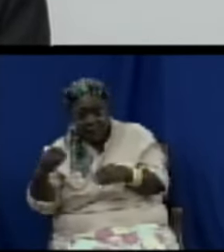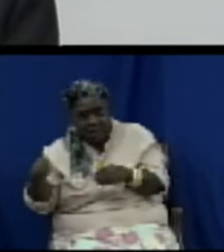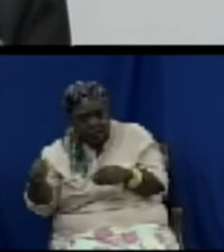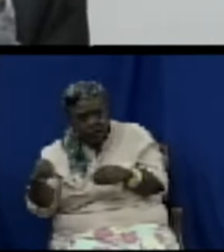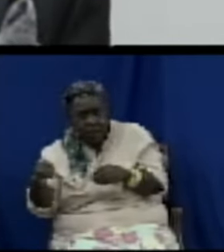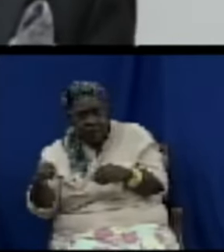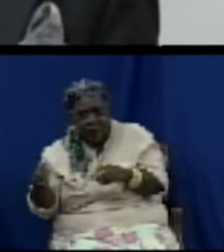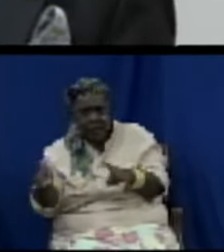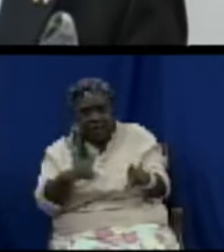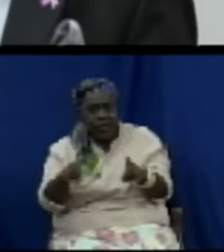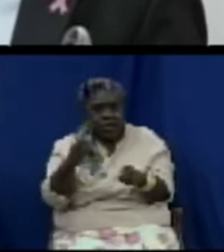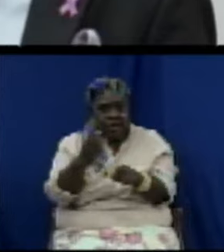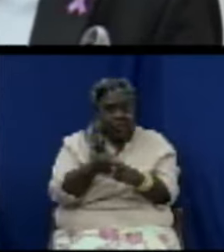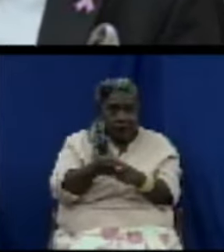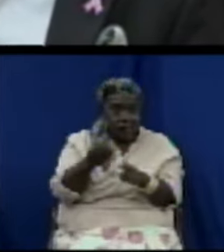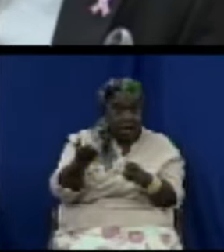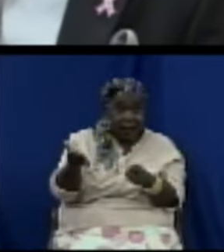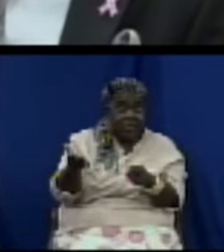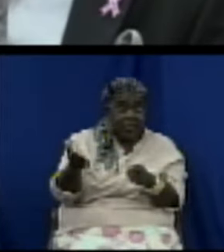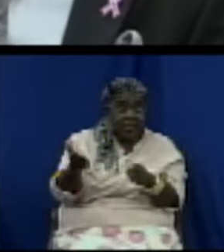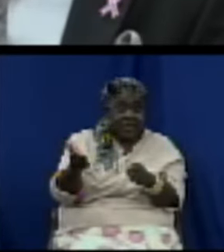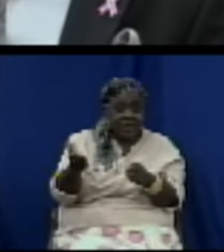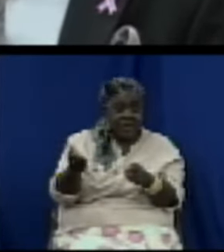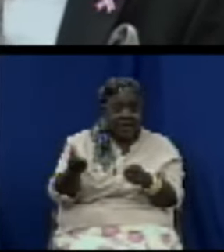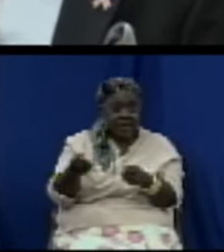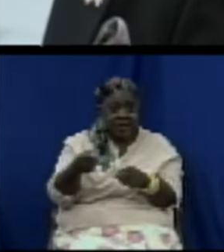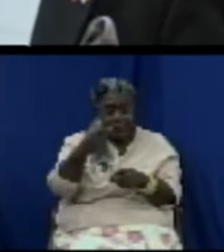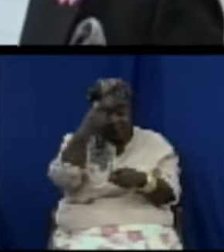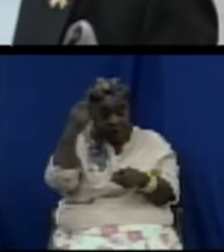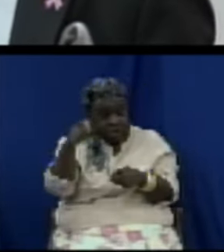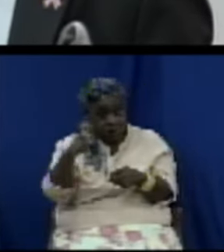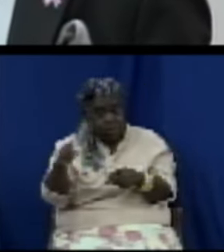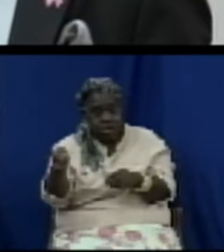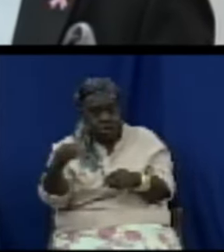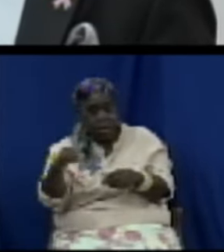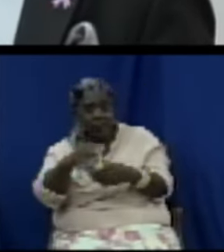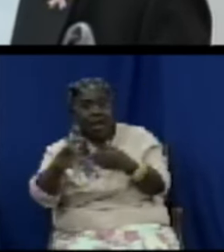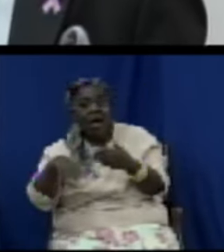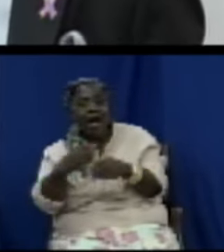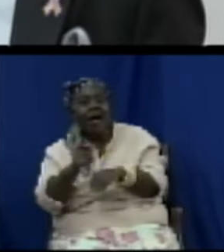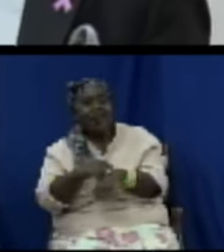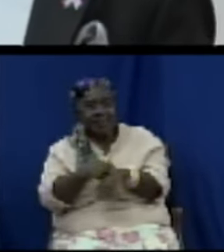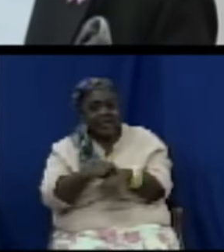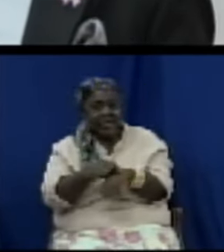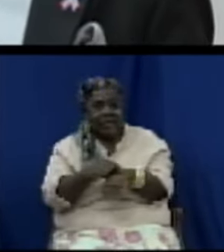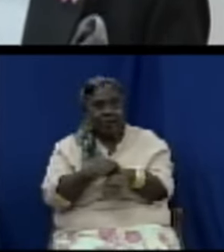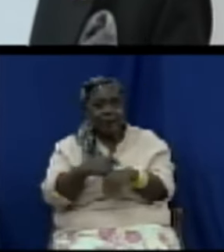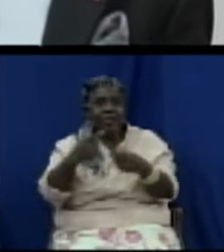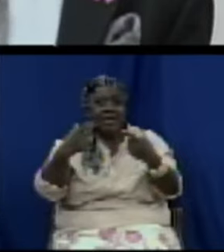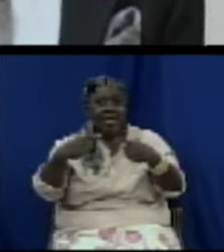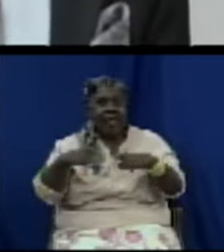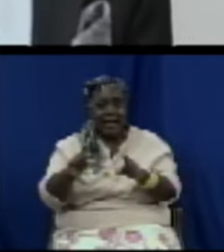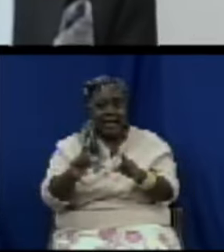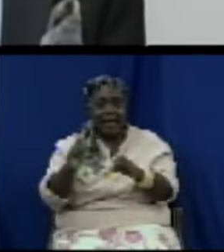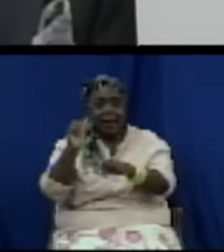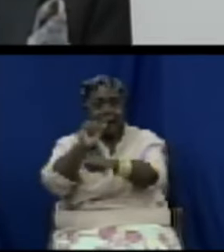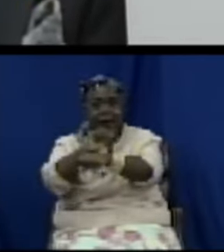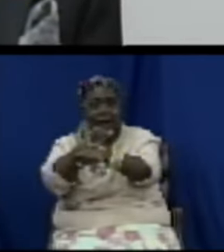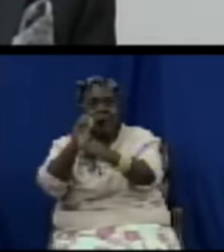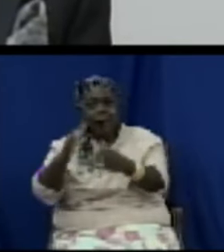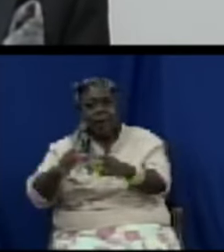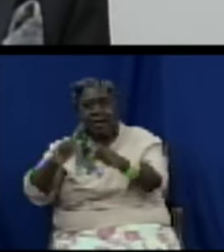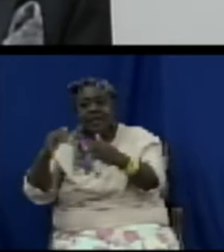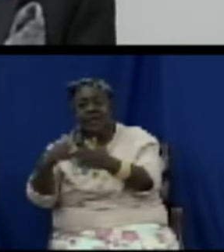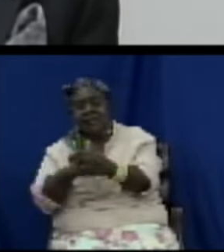and the consumer protection officer doing his job properly to